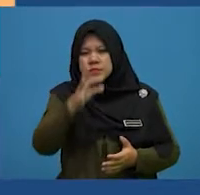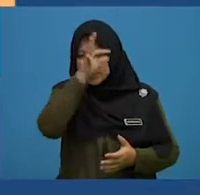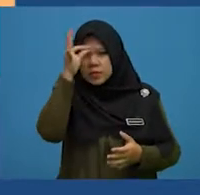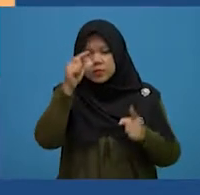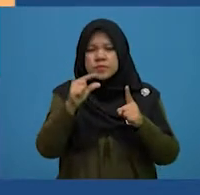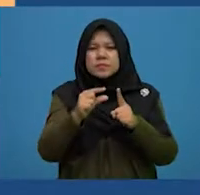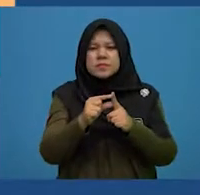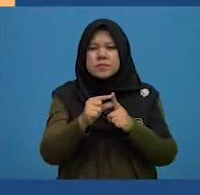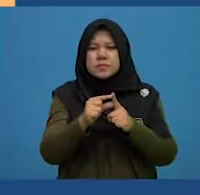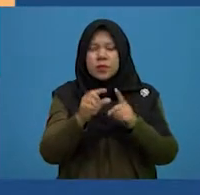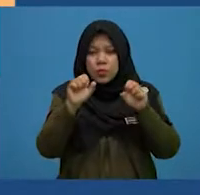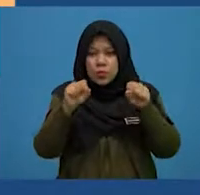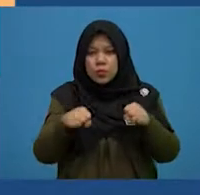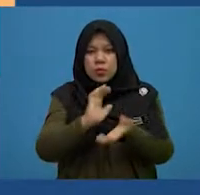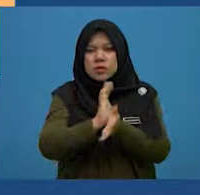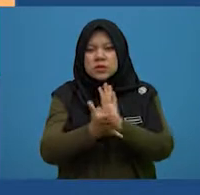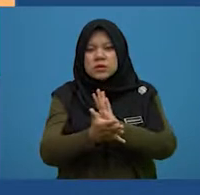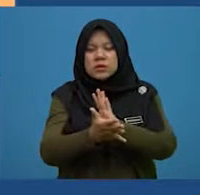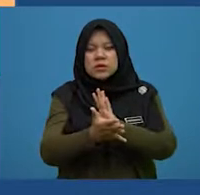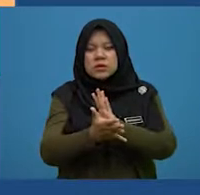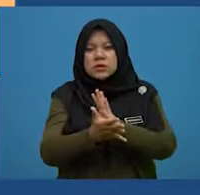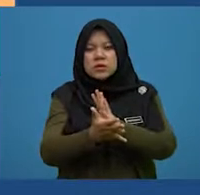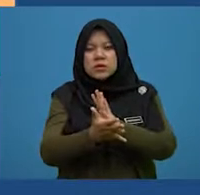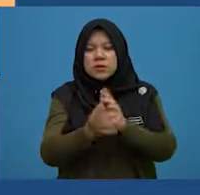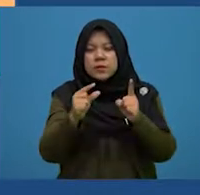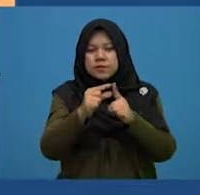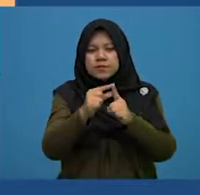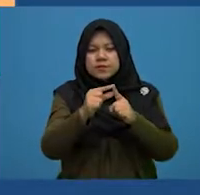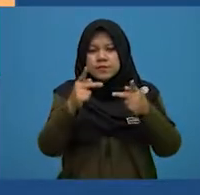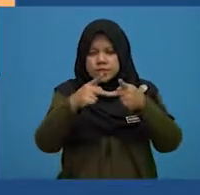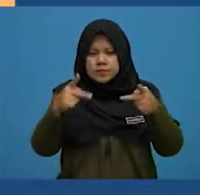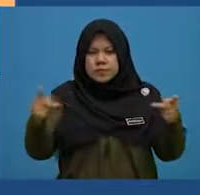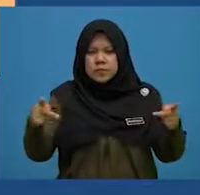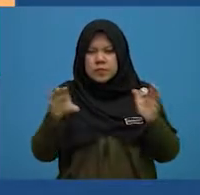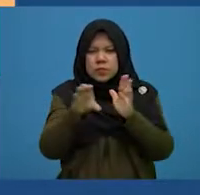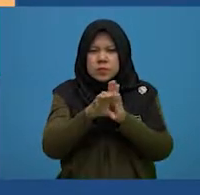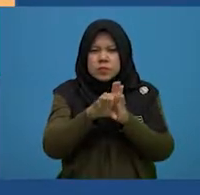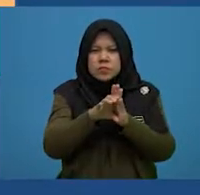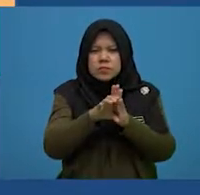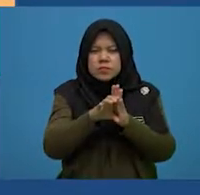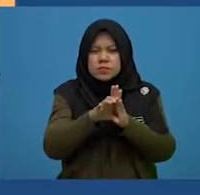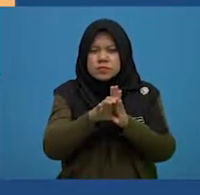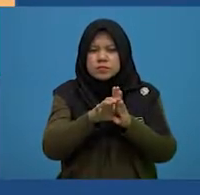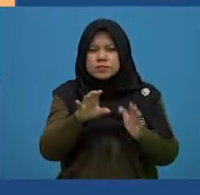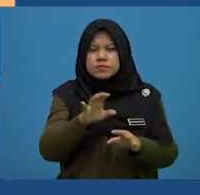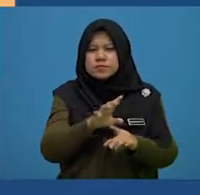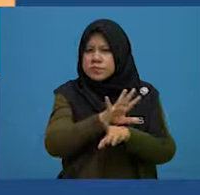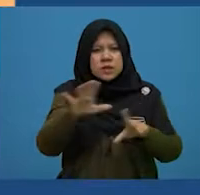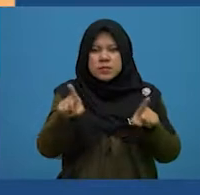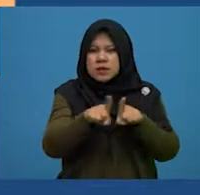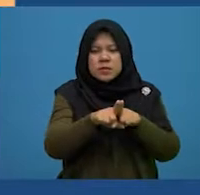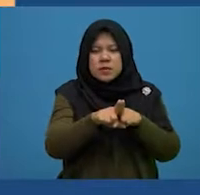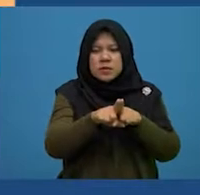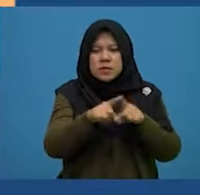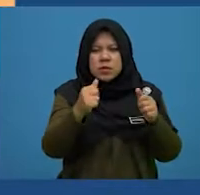word can be offset by words and phrases such as unlike, as opposed